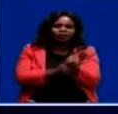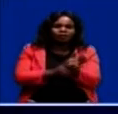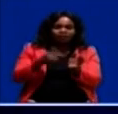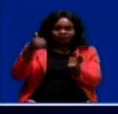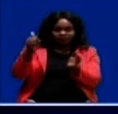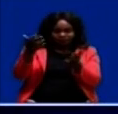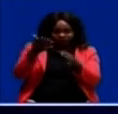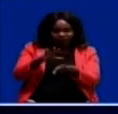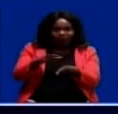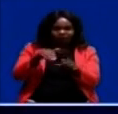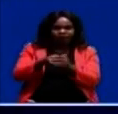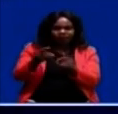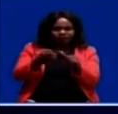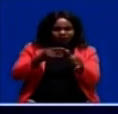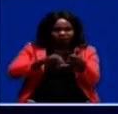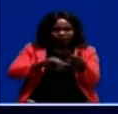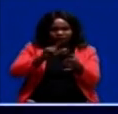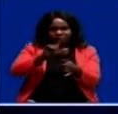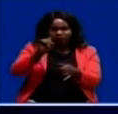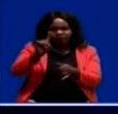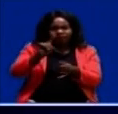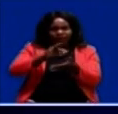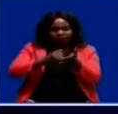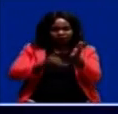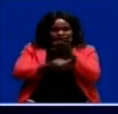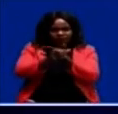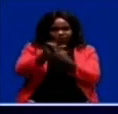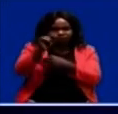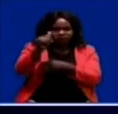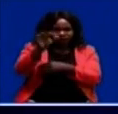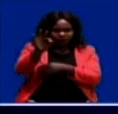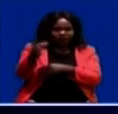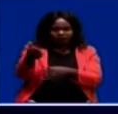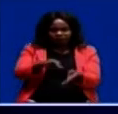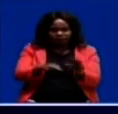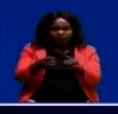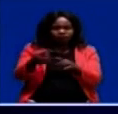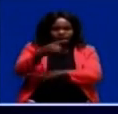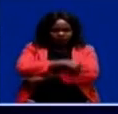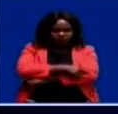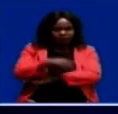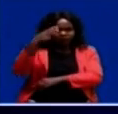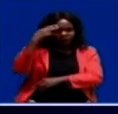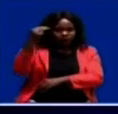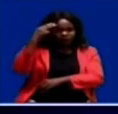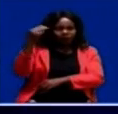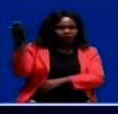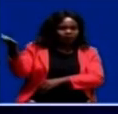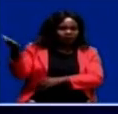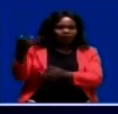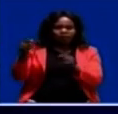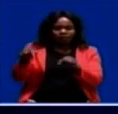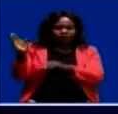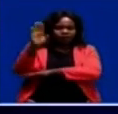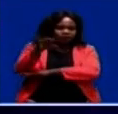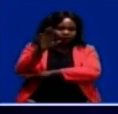Mwabe, who died in Pretoria, South Africa on 21st January 2019, has been put to rest at Lusaka's Memorial Park this